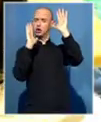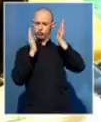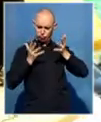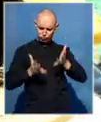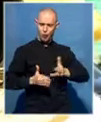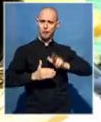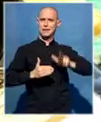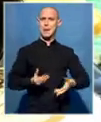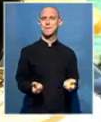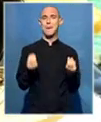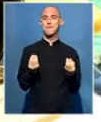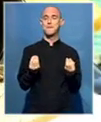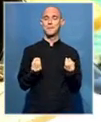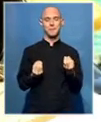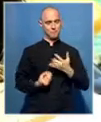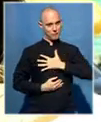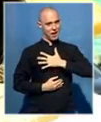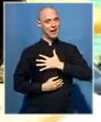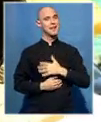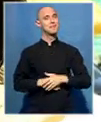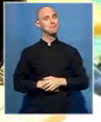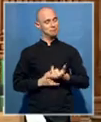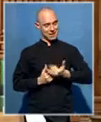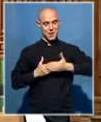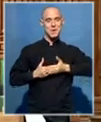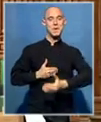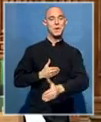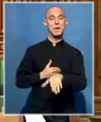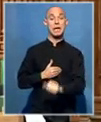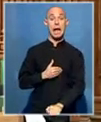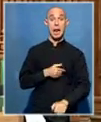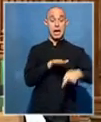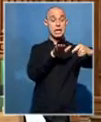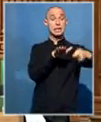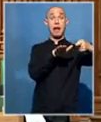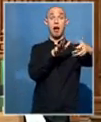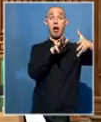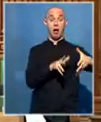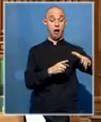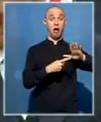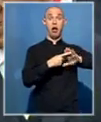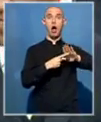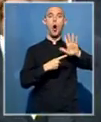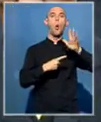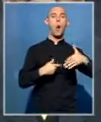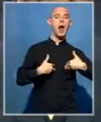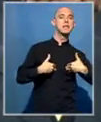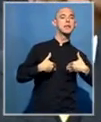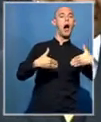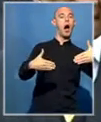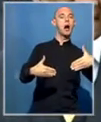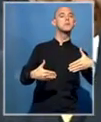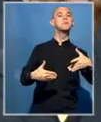expected. That's the number that we have in hand now. The speaker will now kickstart the process of voting for the prime